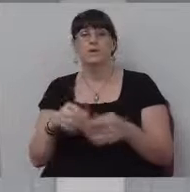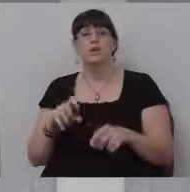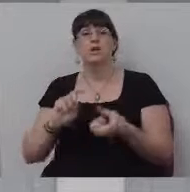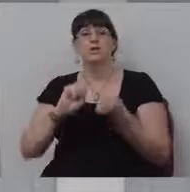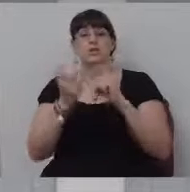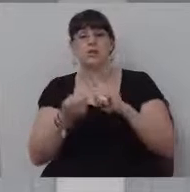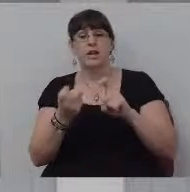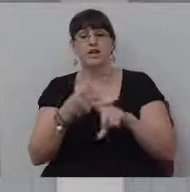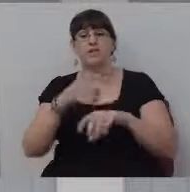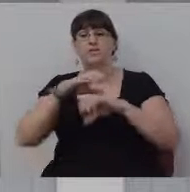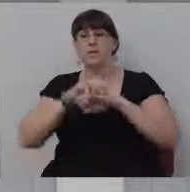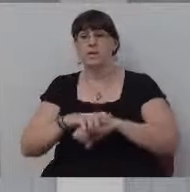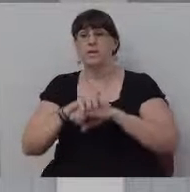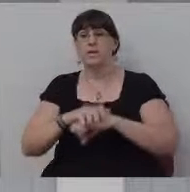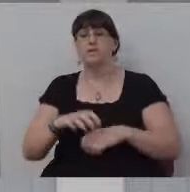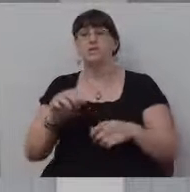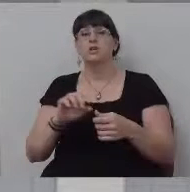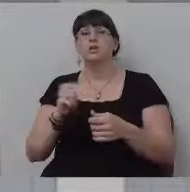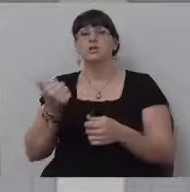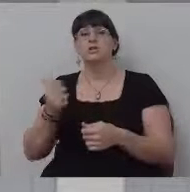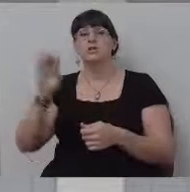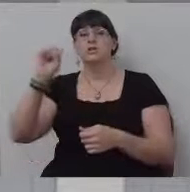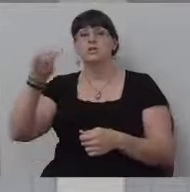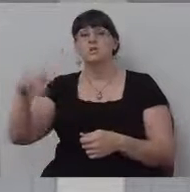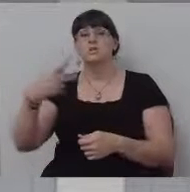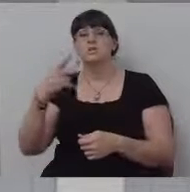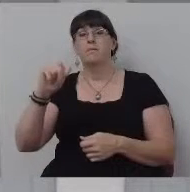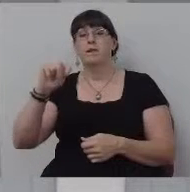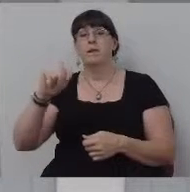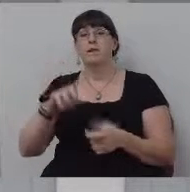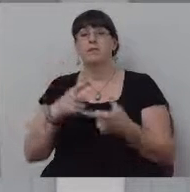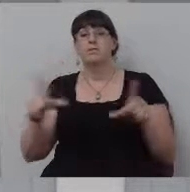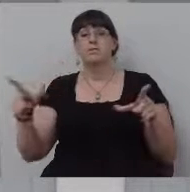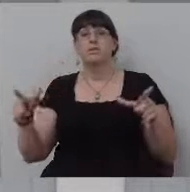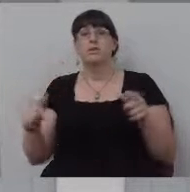English to, to Spanish or from Spanish to English, you can't just, you know,